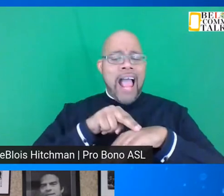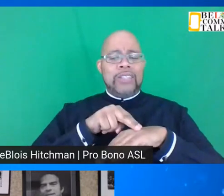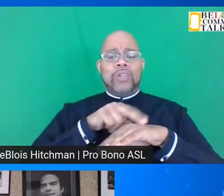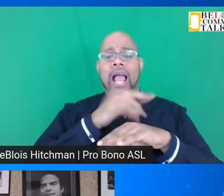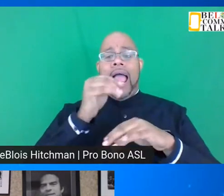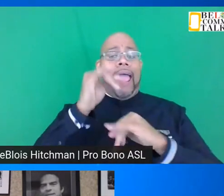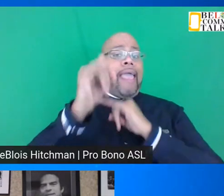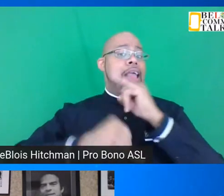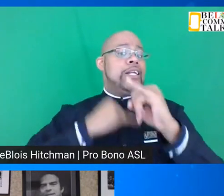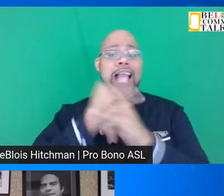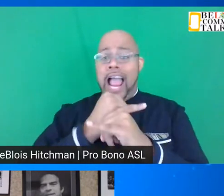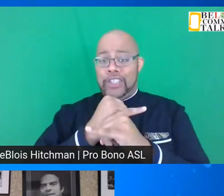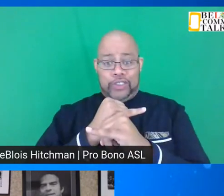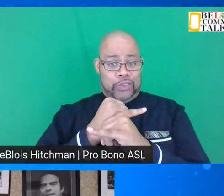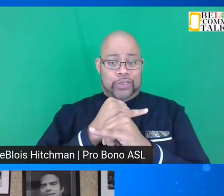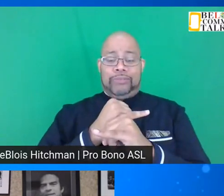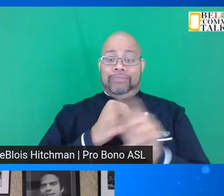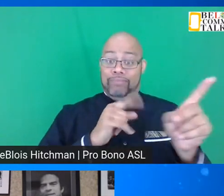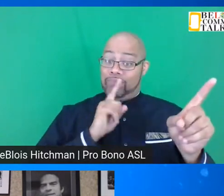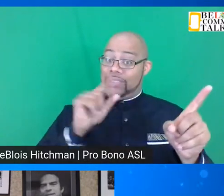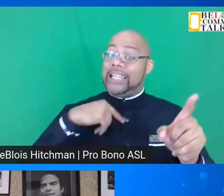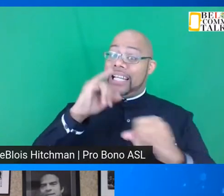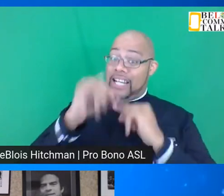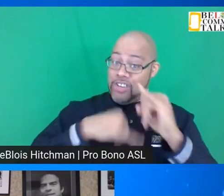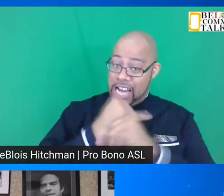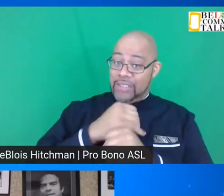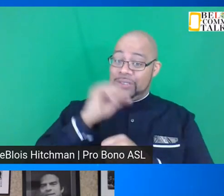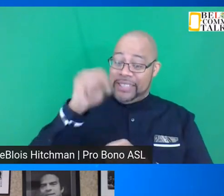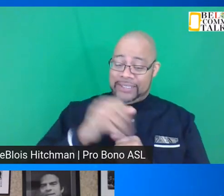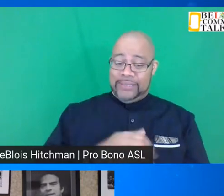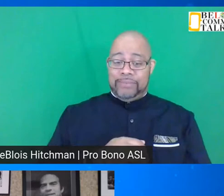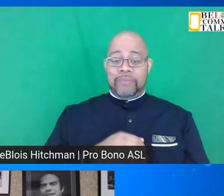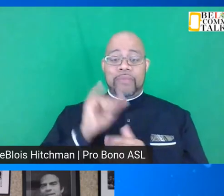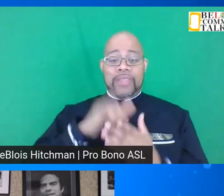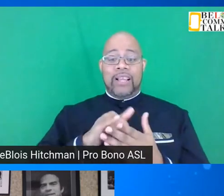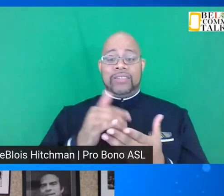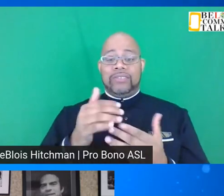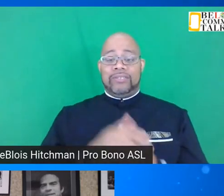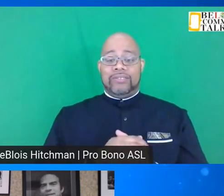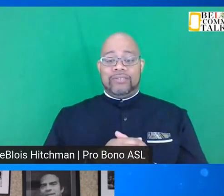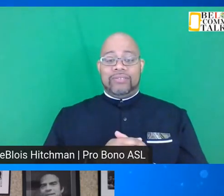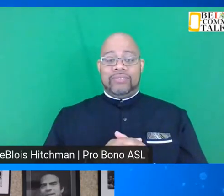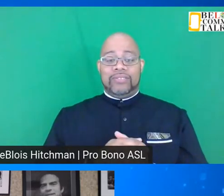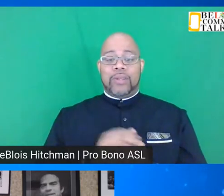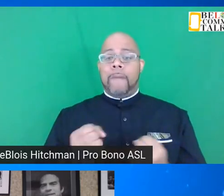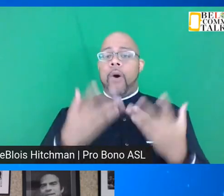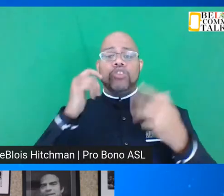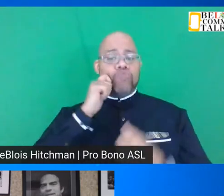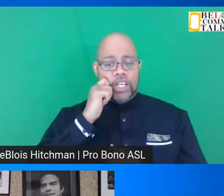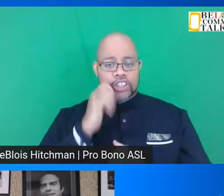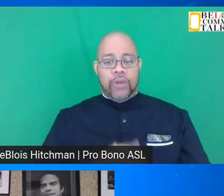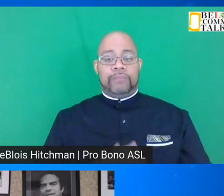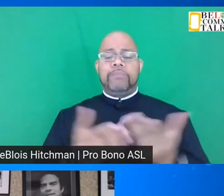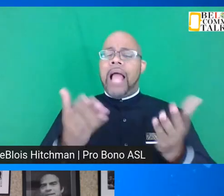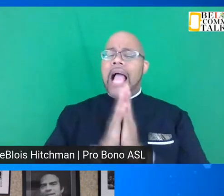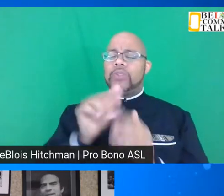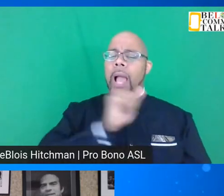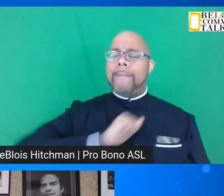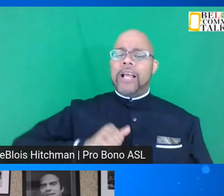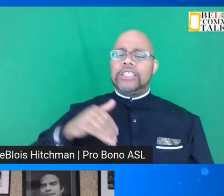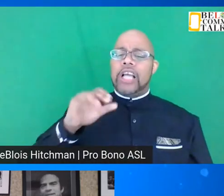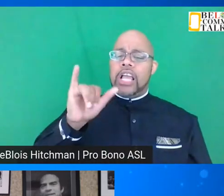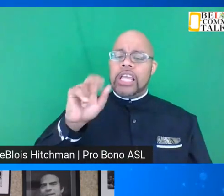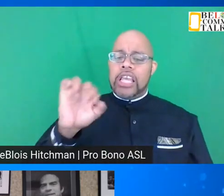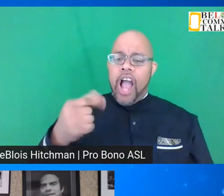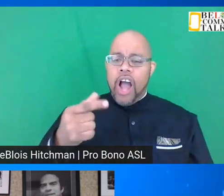even international. International movement. Yes. That was. Let me ask you, Ambassador Young, you shared a